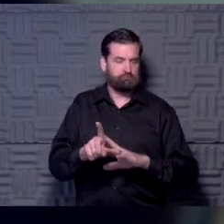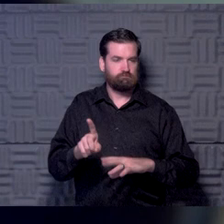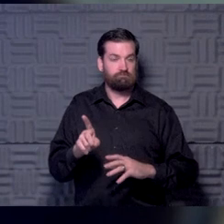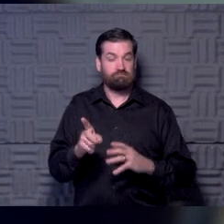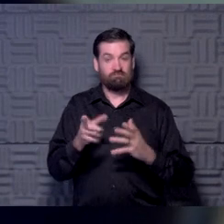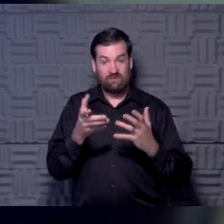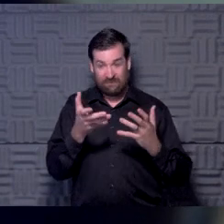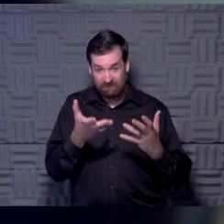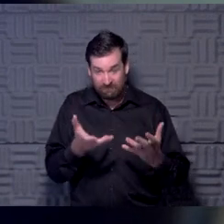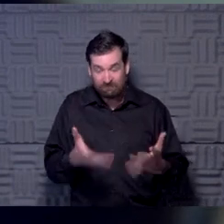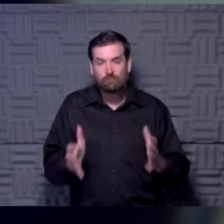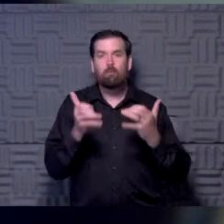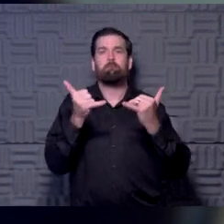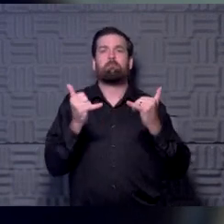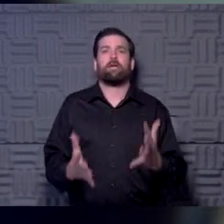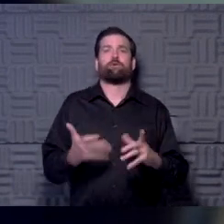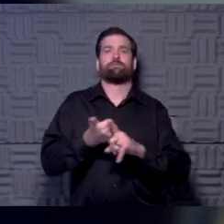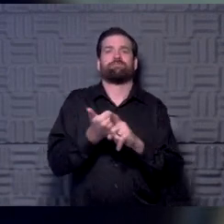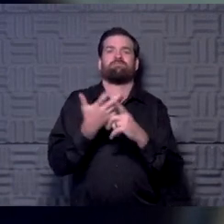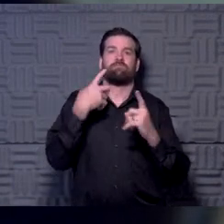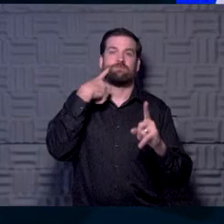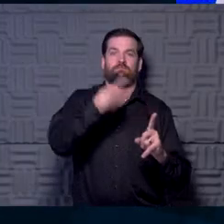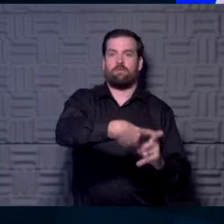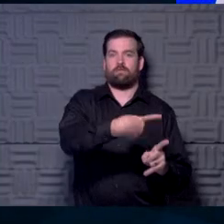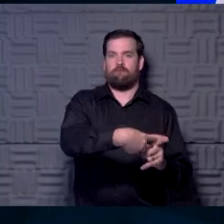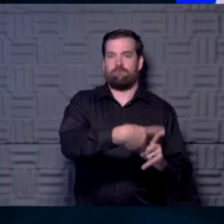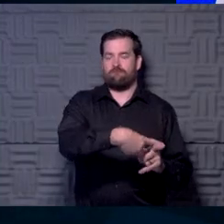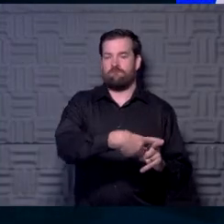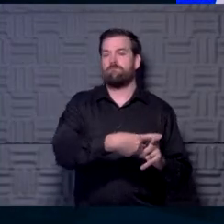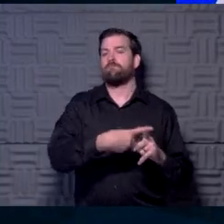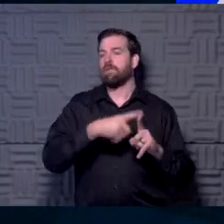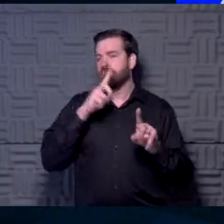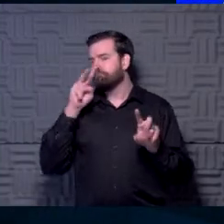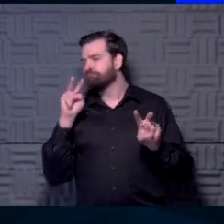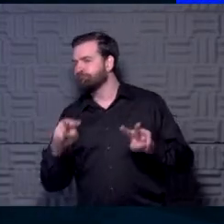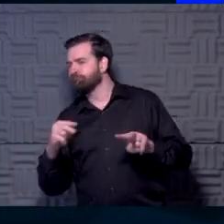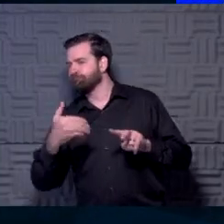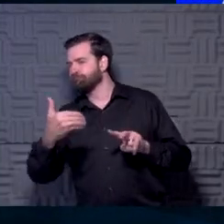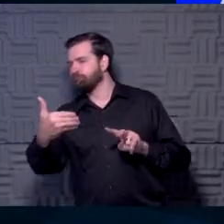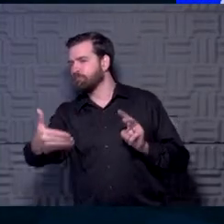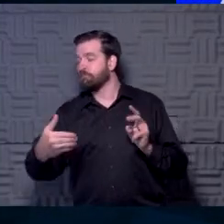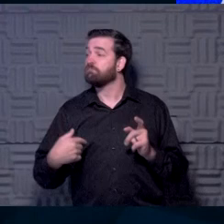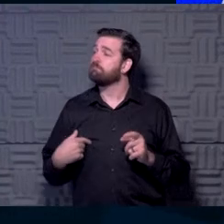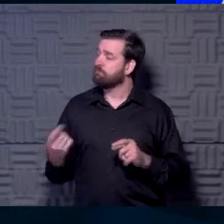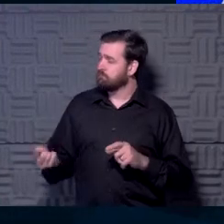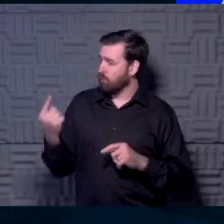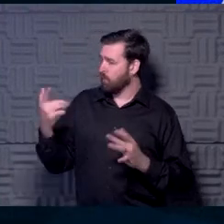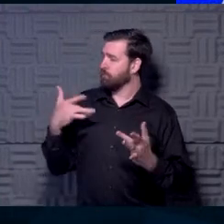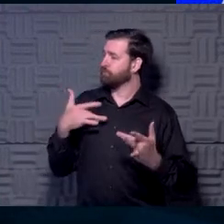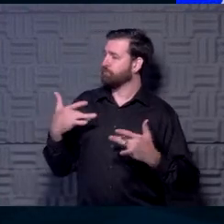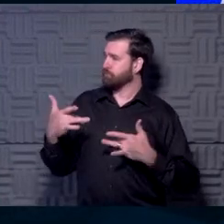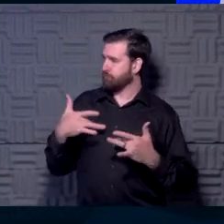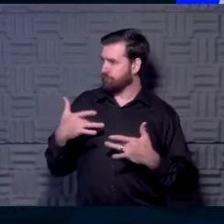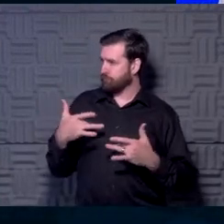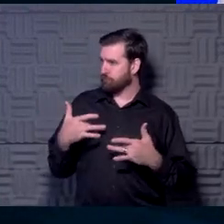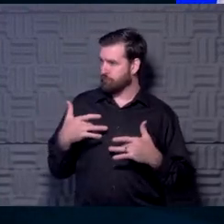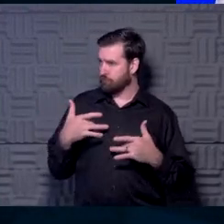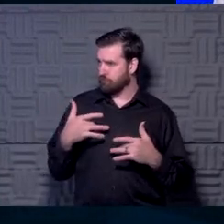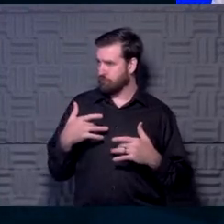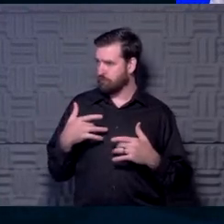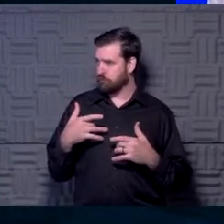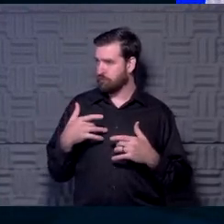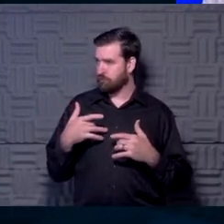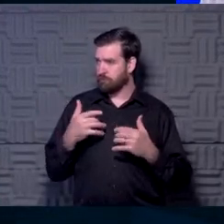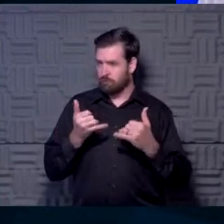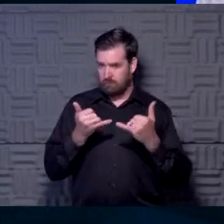a player has been tested positive. Yeah. So was one of the concerns then that can you tell